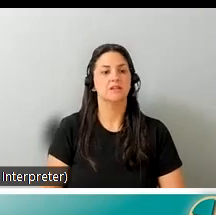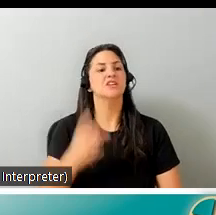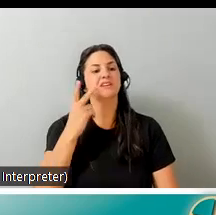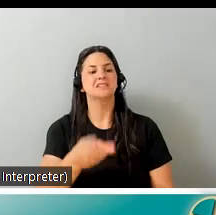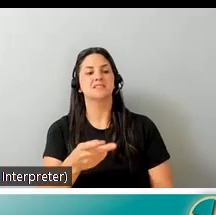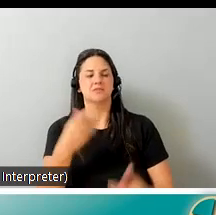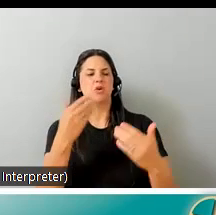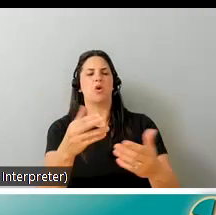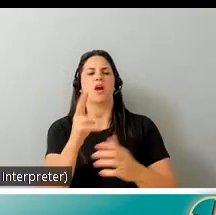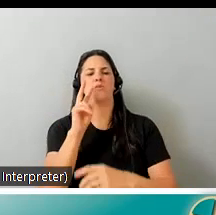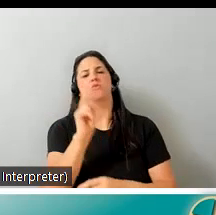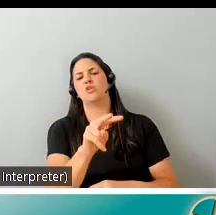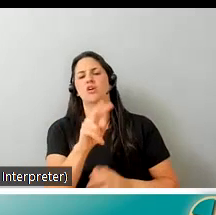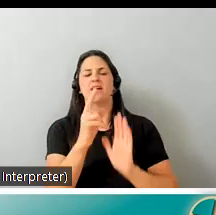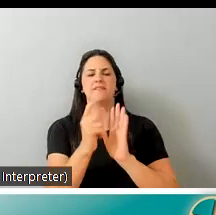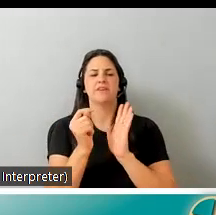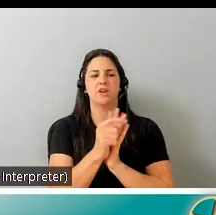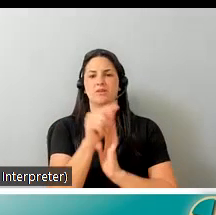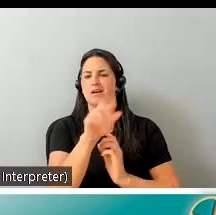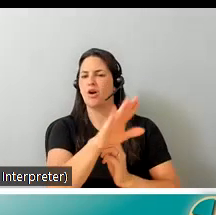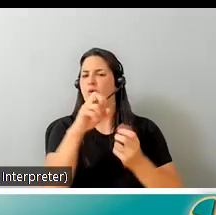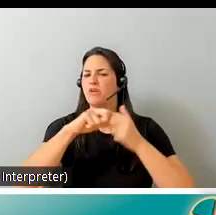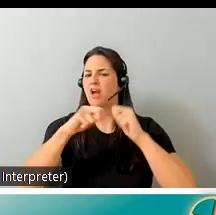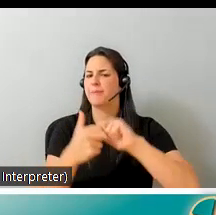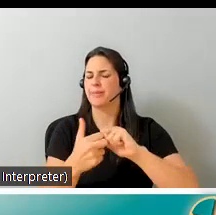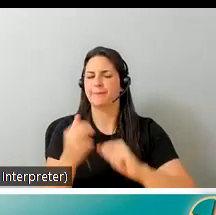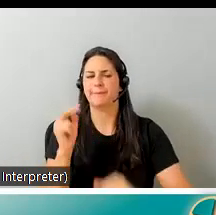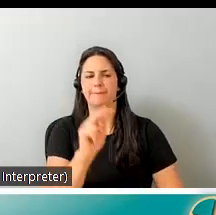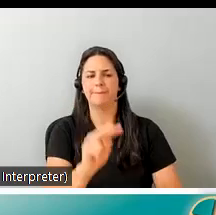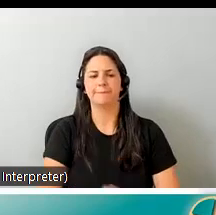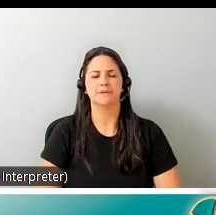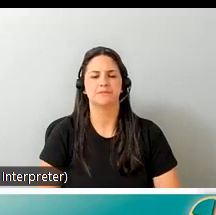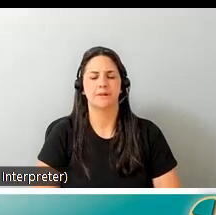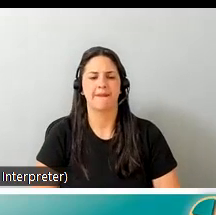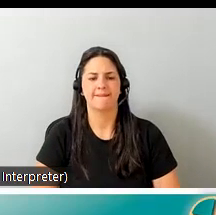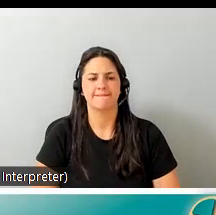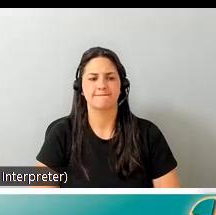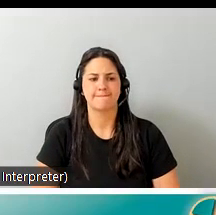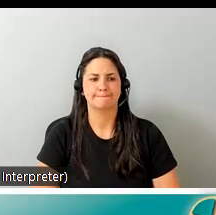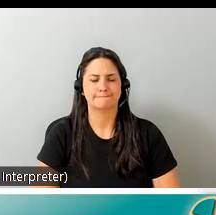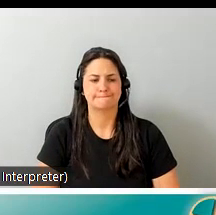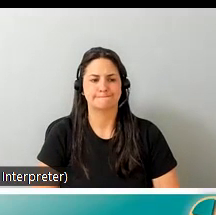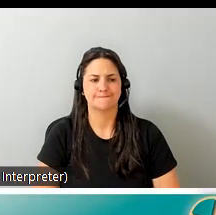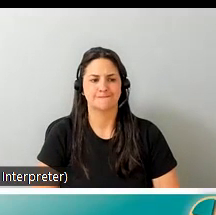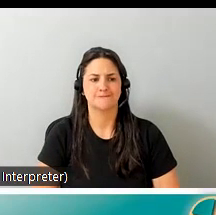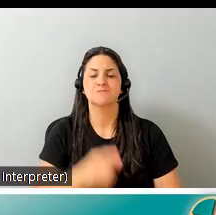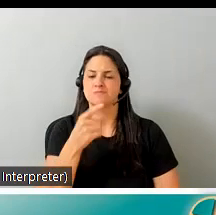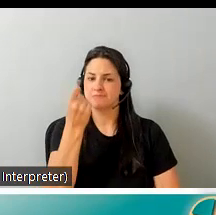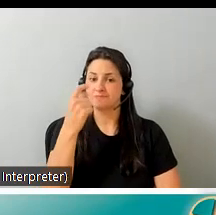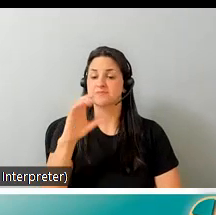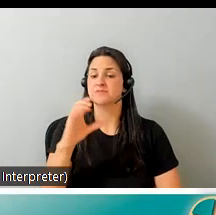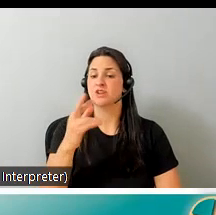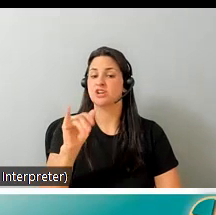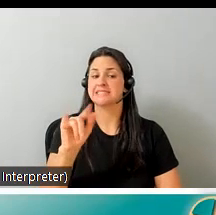well let's show this video this this was the problem that we were trying to solve right is uh so christine has cerebral palsy